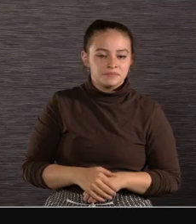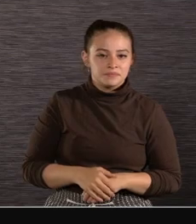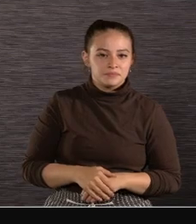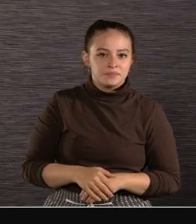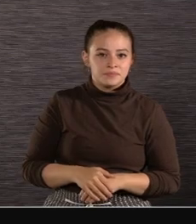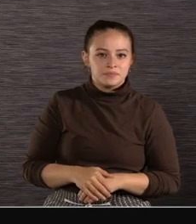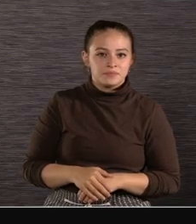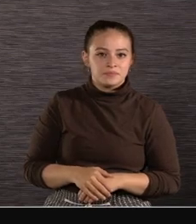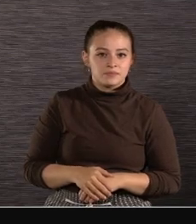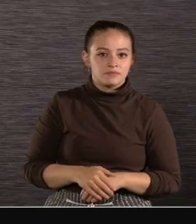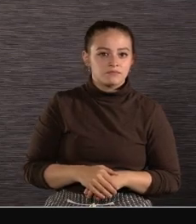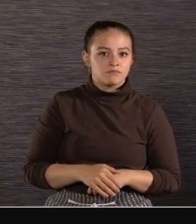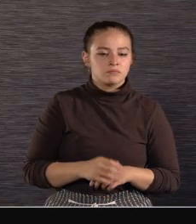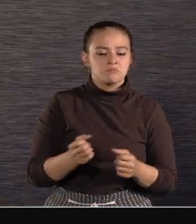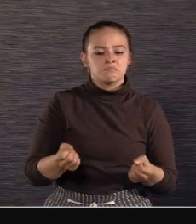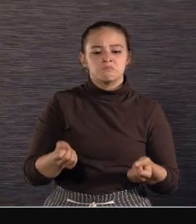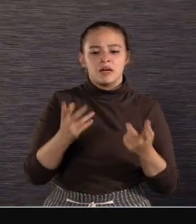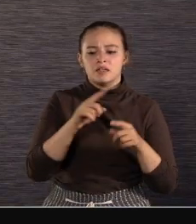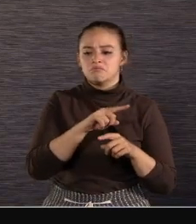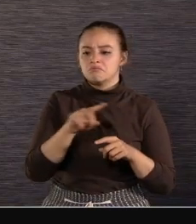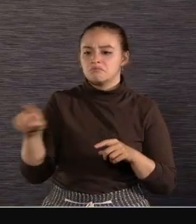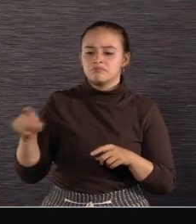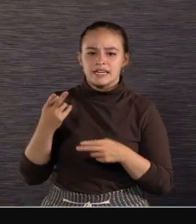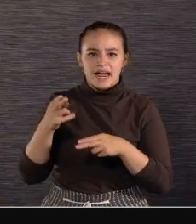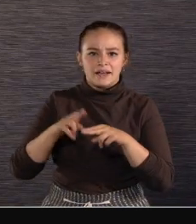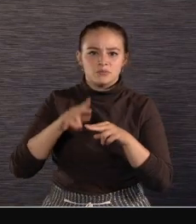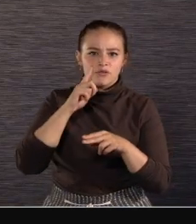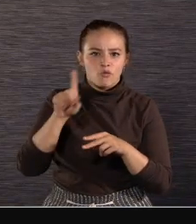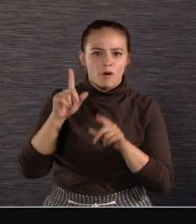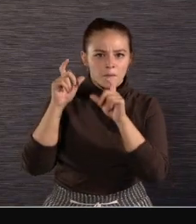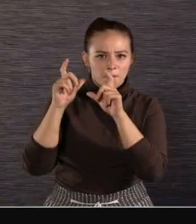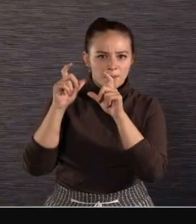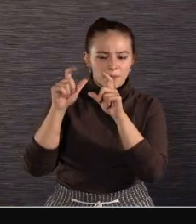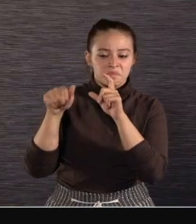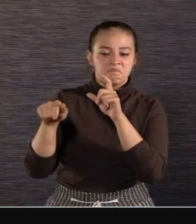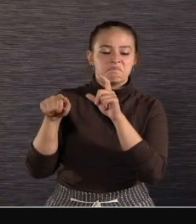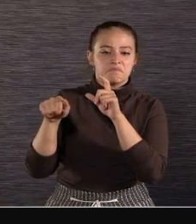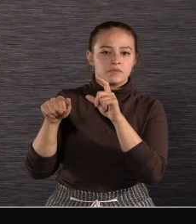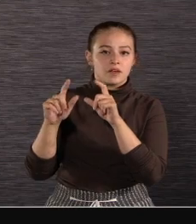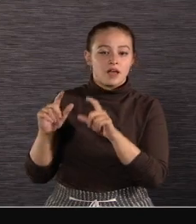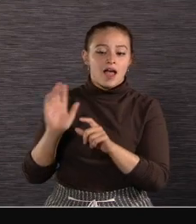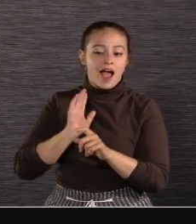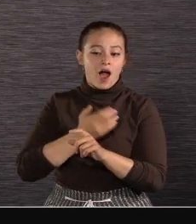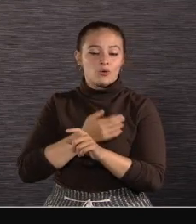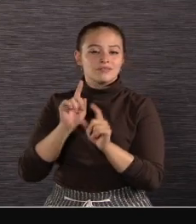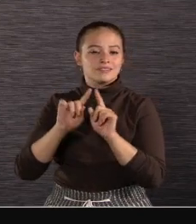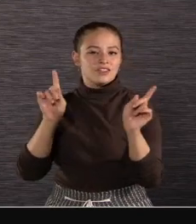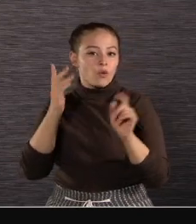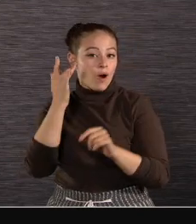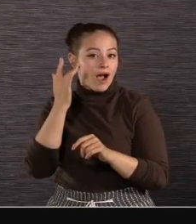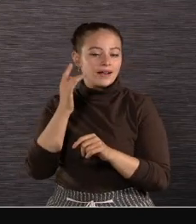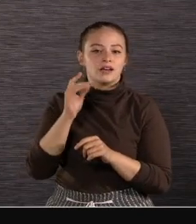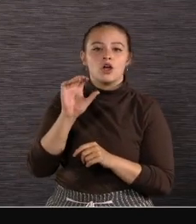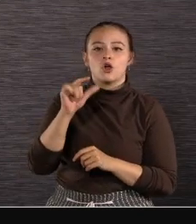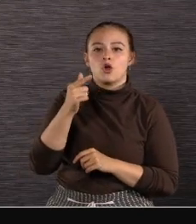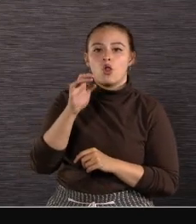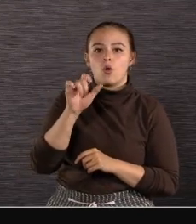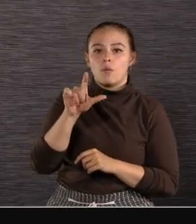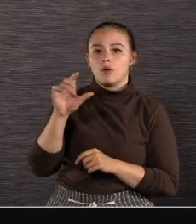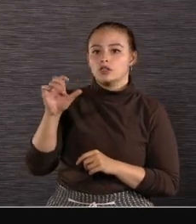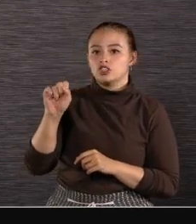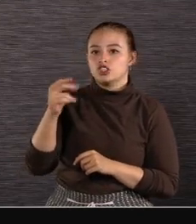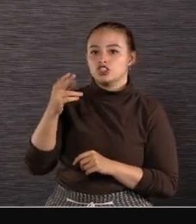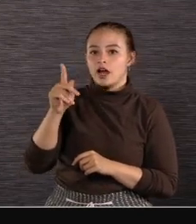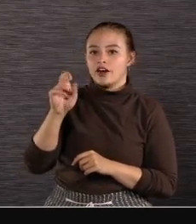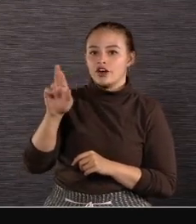Among all our image quality enhancements One in particular sets our cameras apart Global Shudder Unlike Rolling Shudder Global